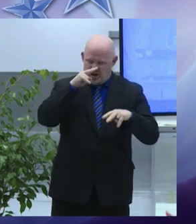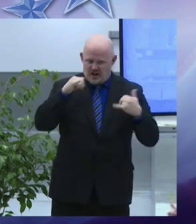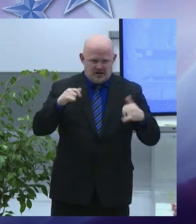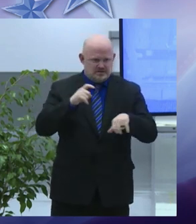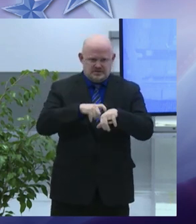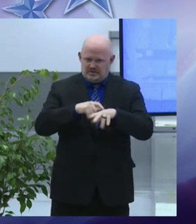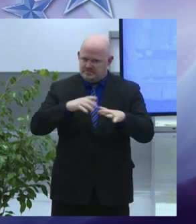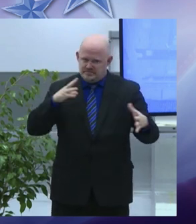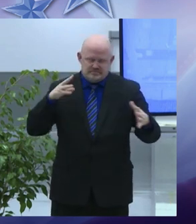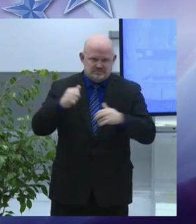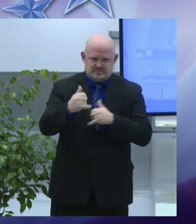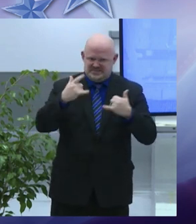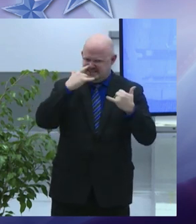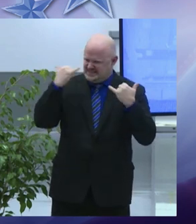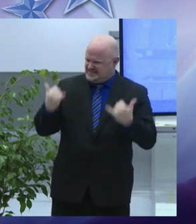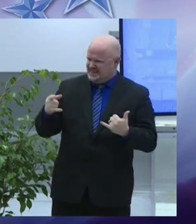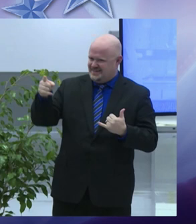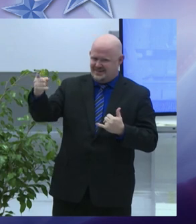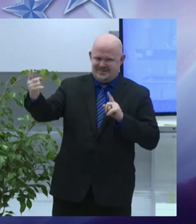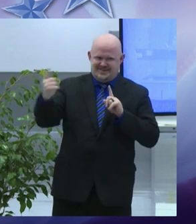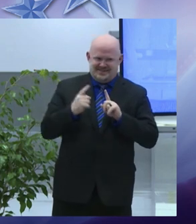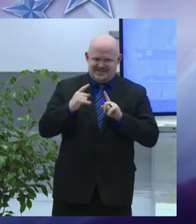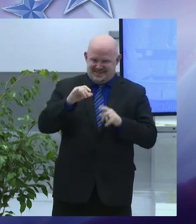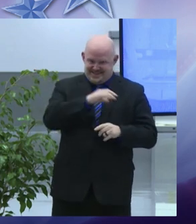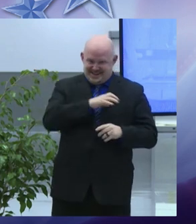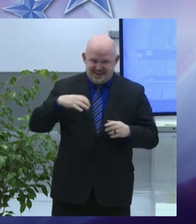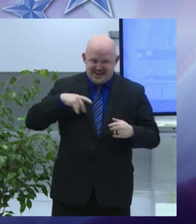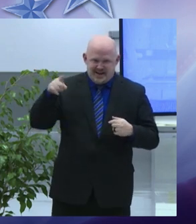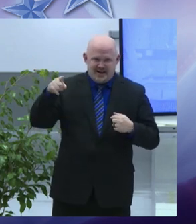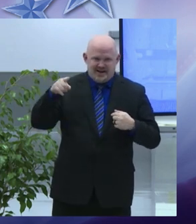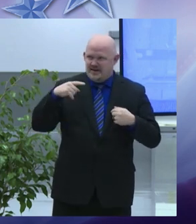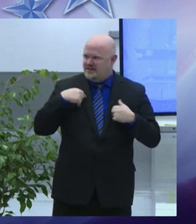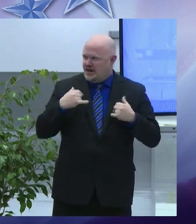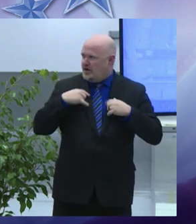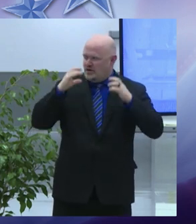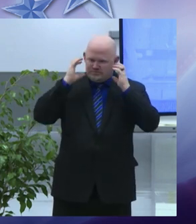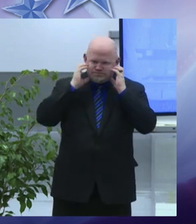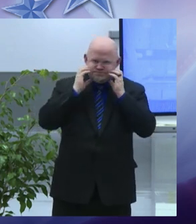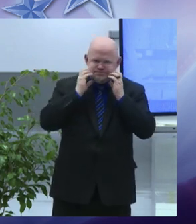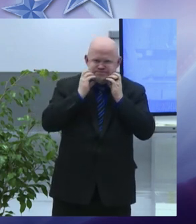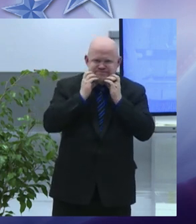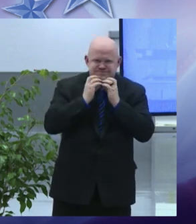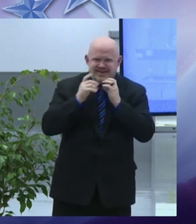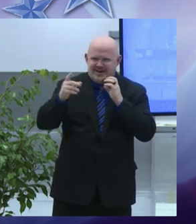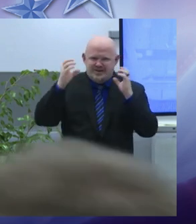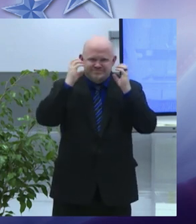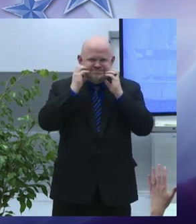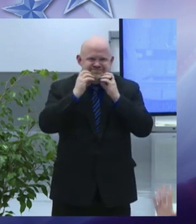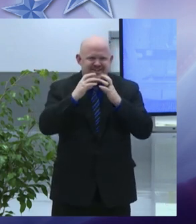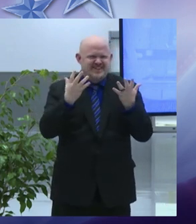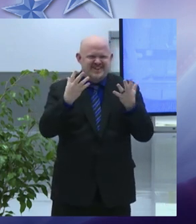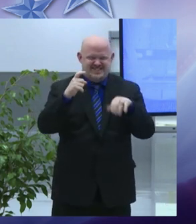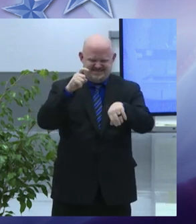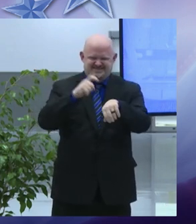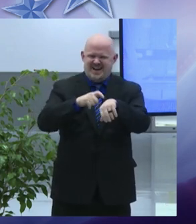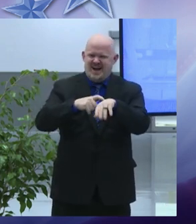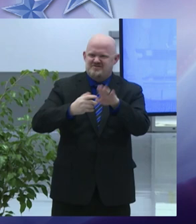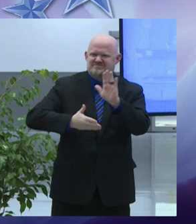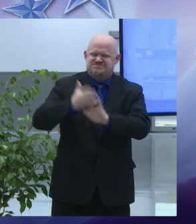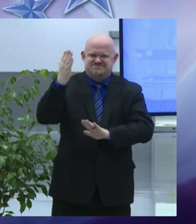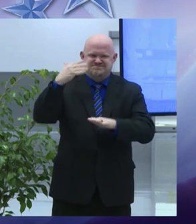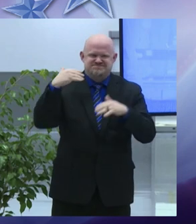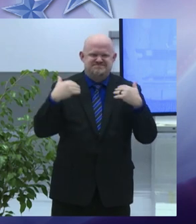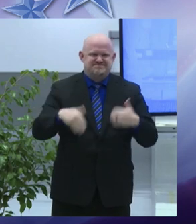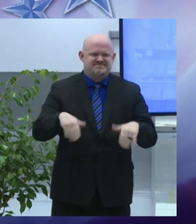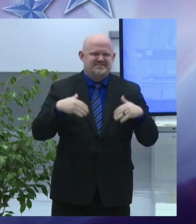I've got a beard we've come a long way we're all growns up my friend thank you again I